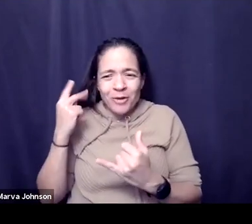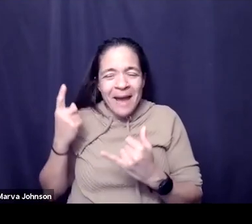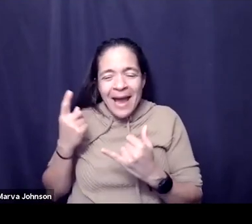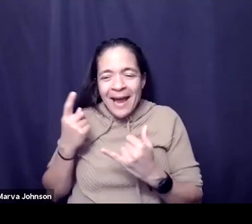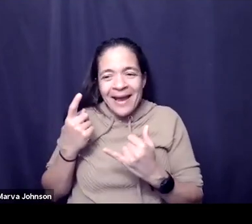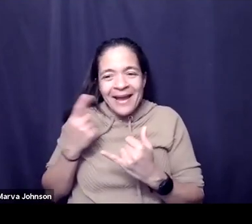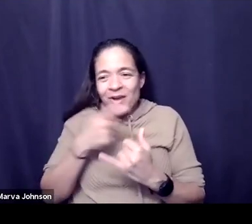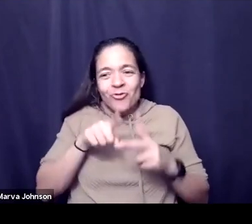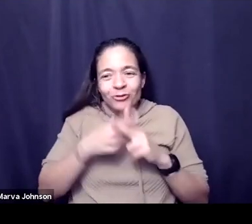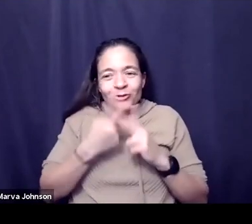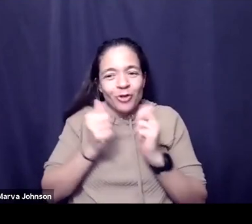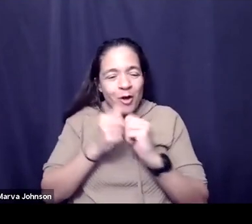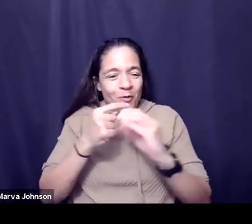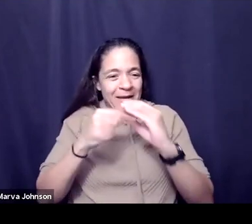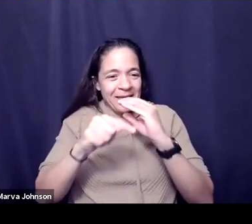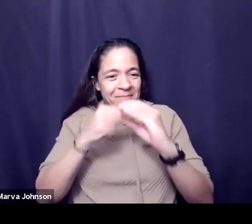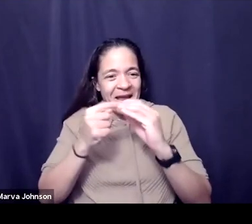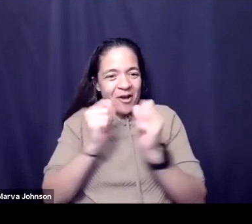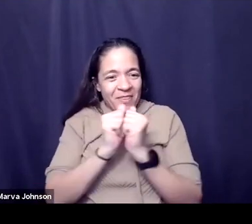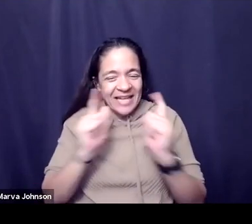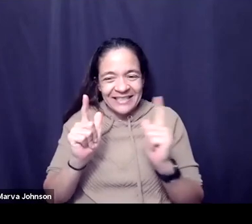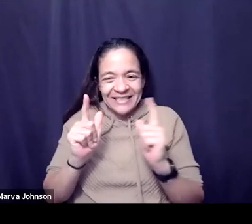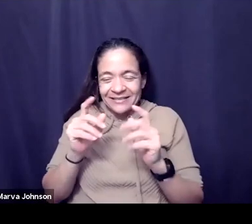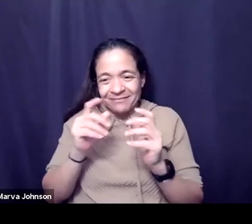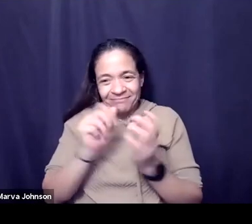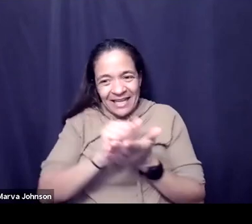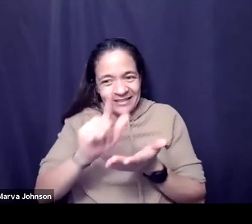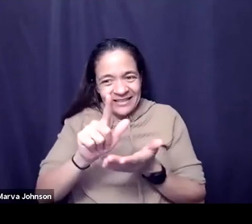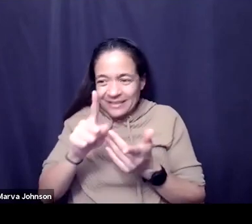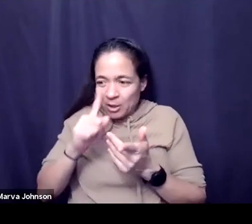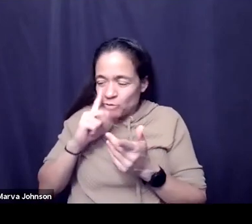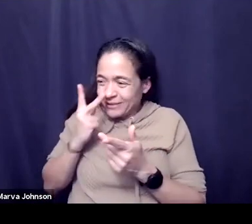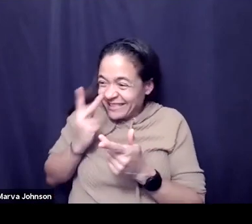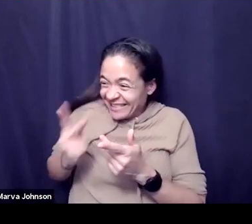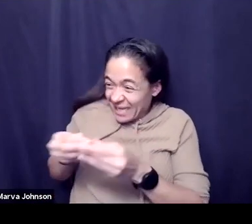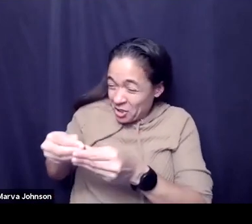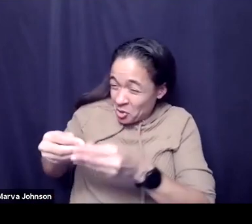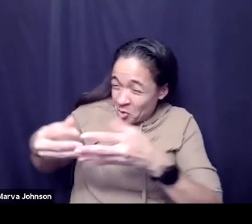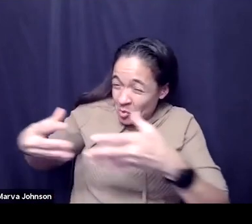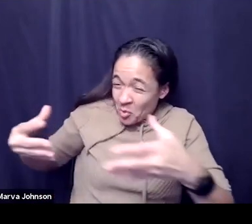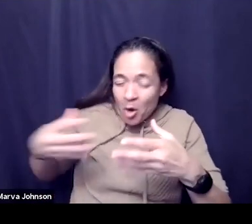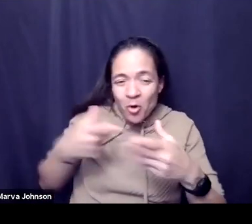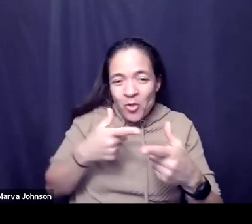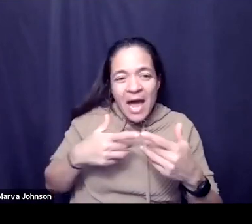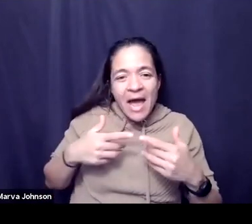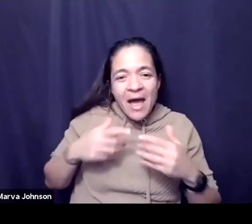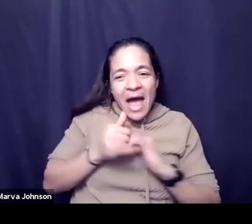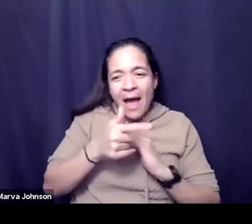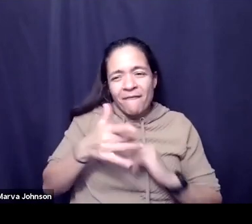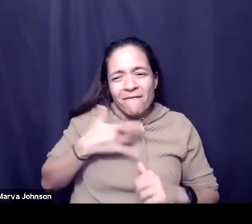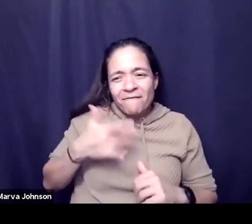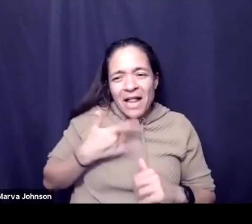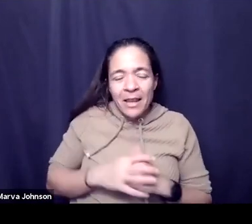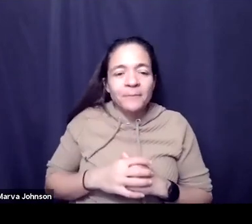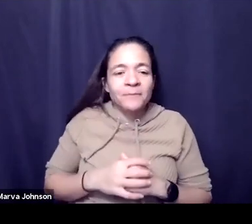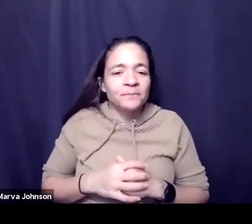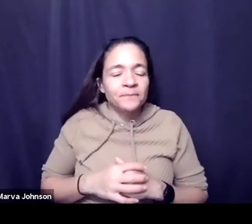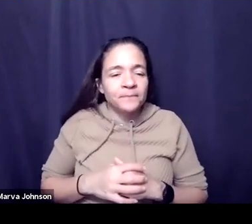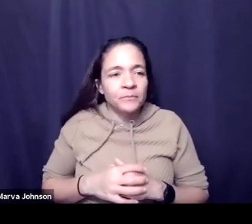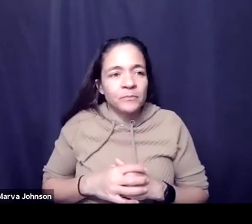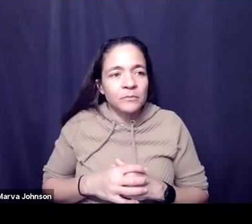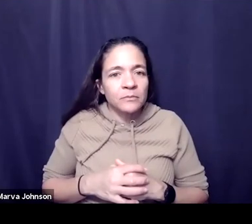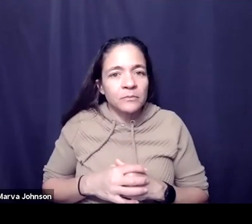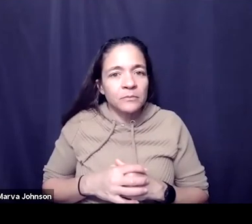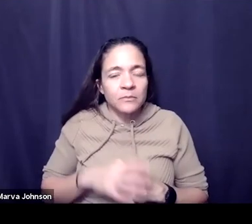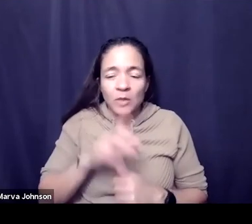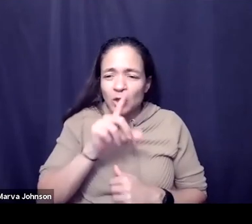after after i uh left career mornings um in 2015 i